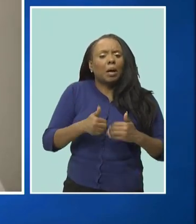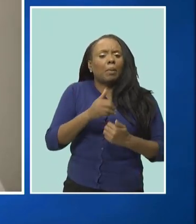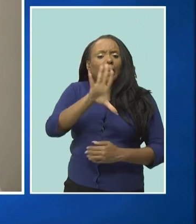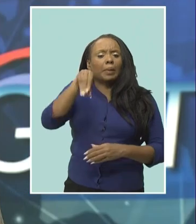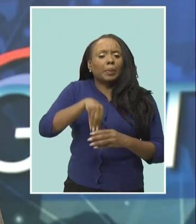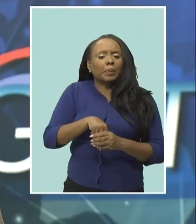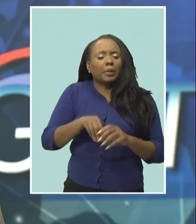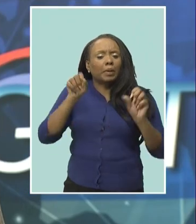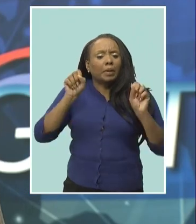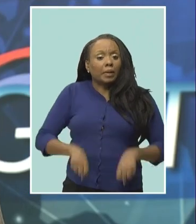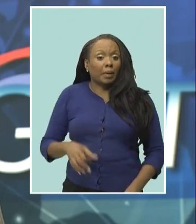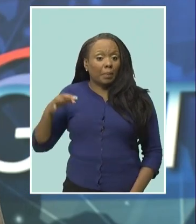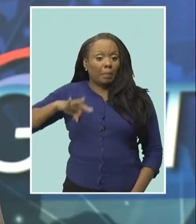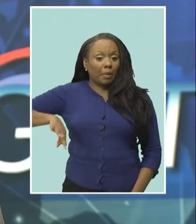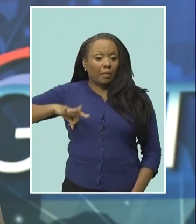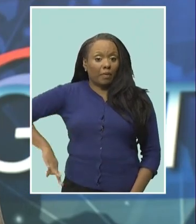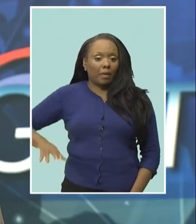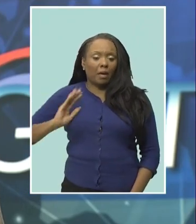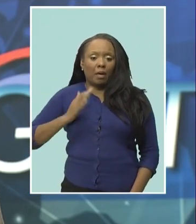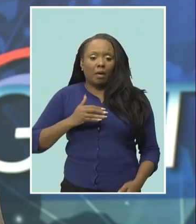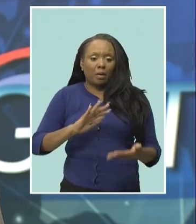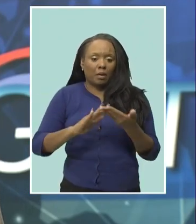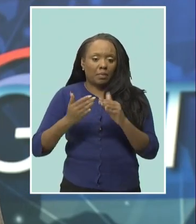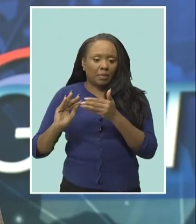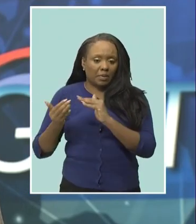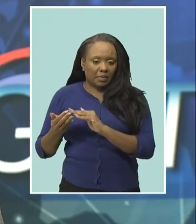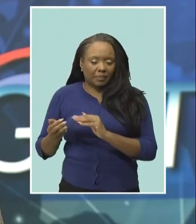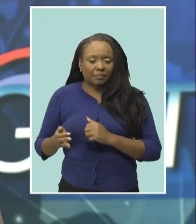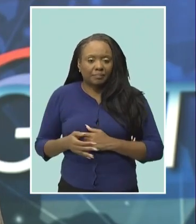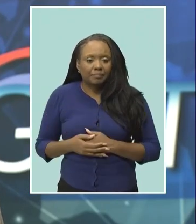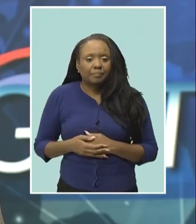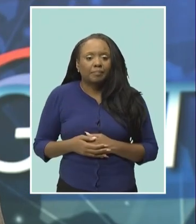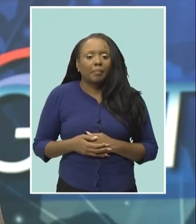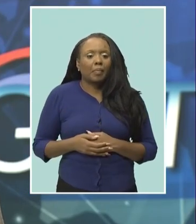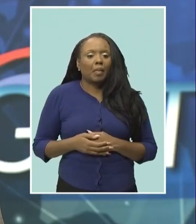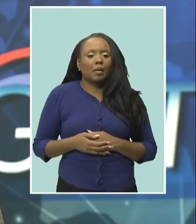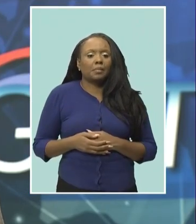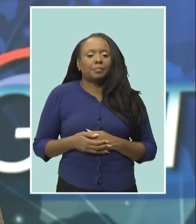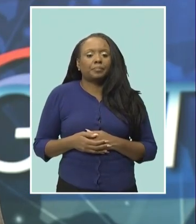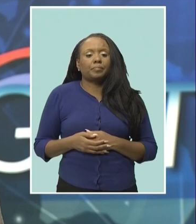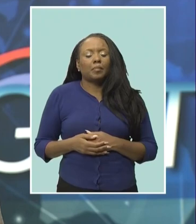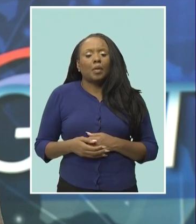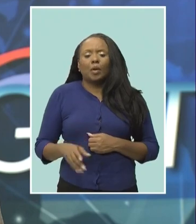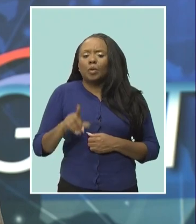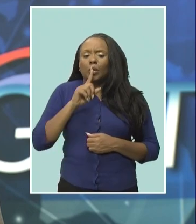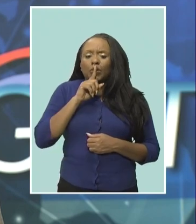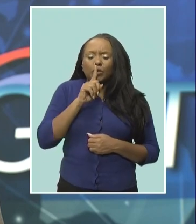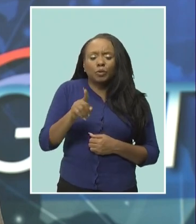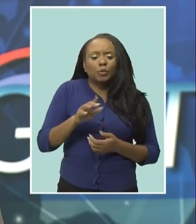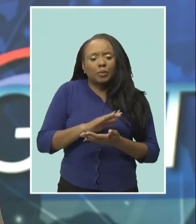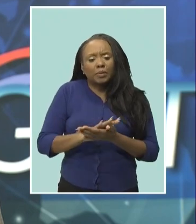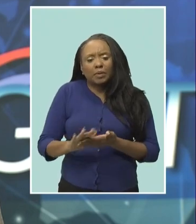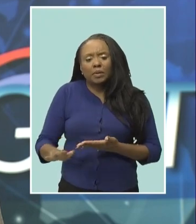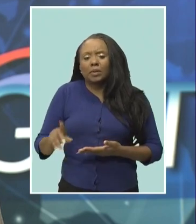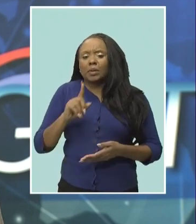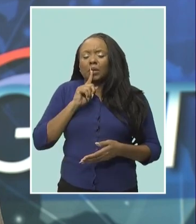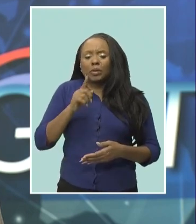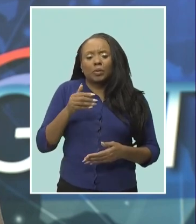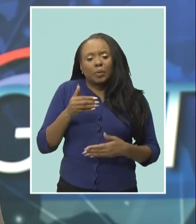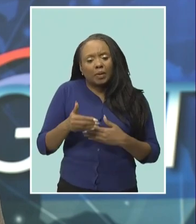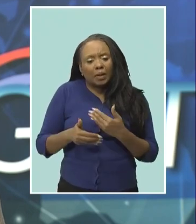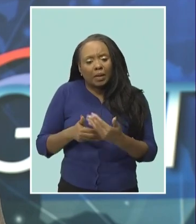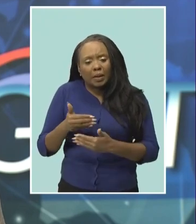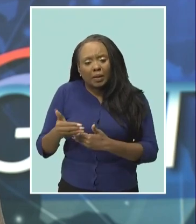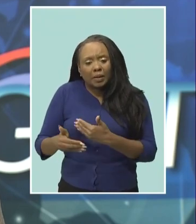it was an act depicting generosity of spirit one which epitomized that true compassion was about